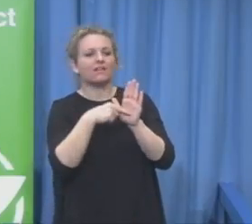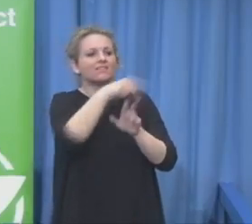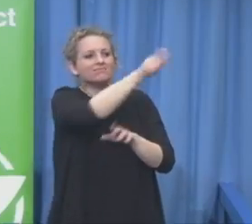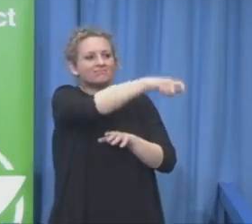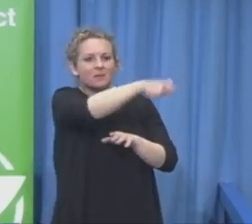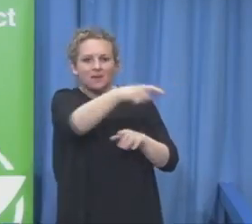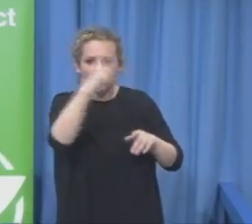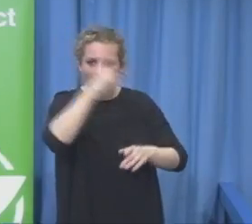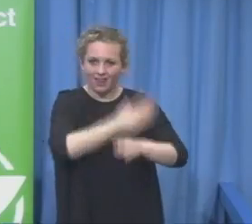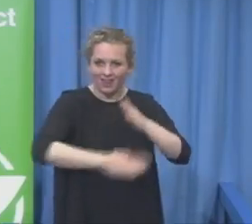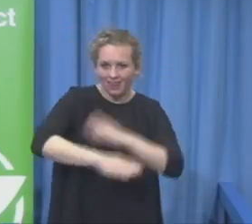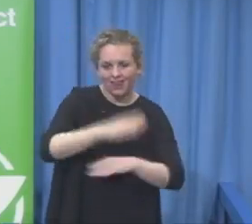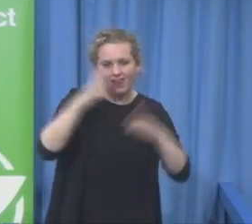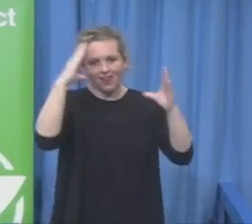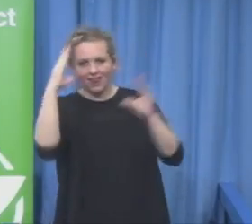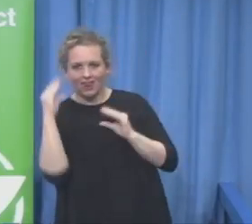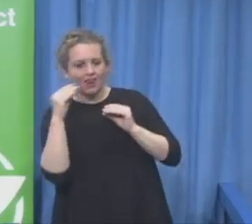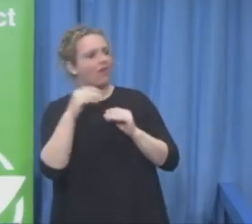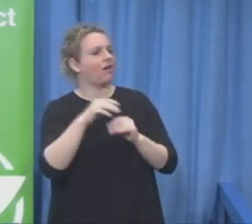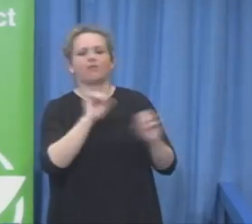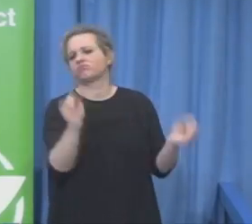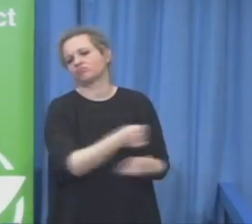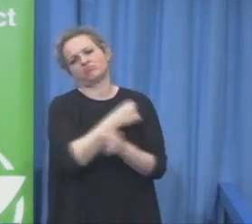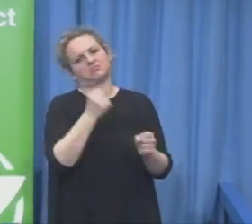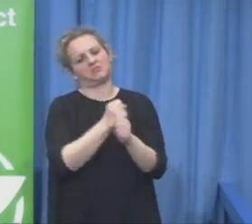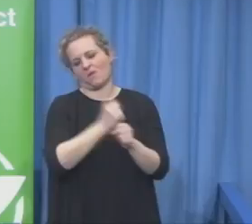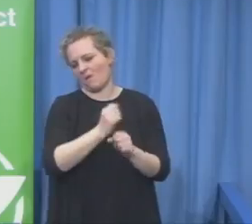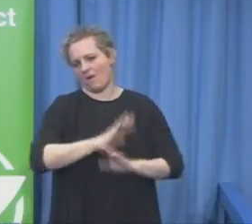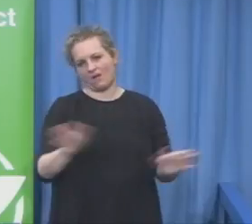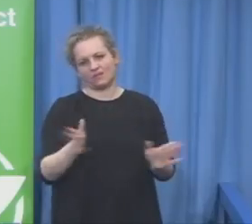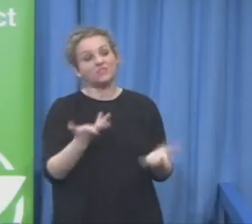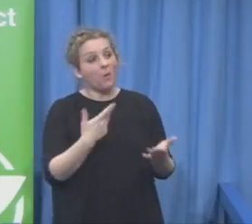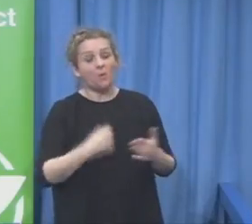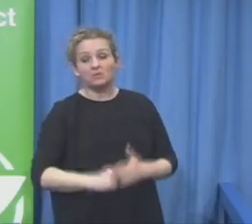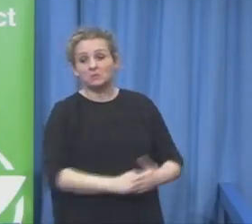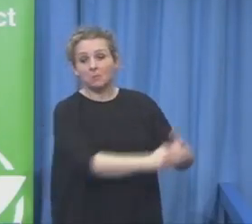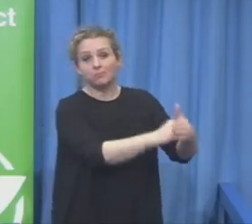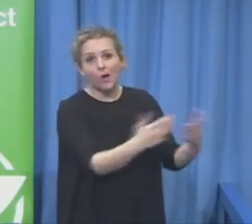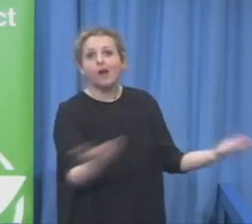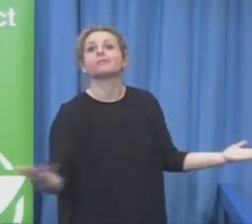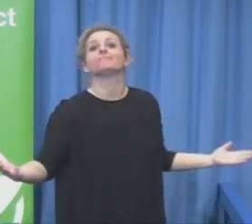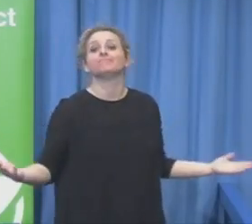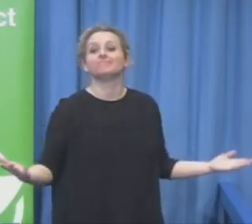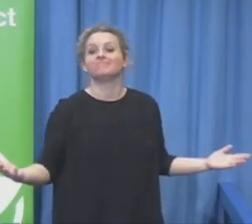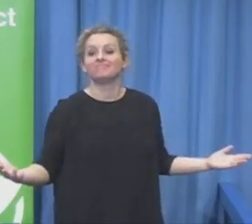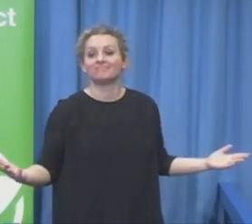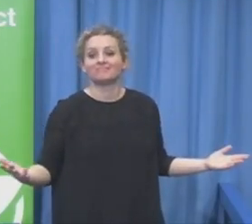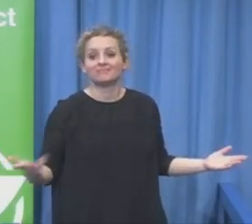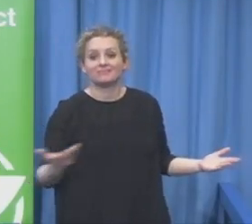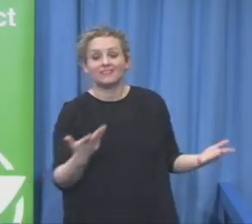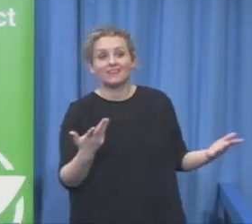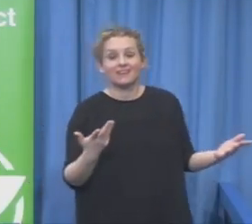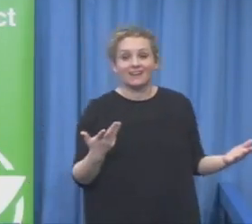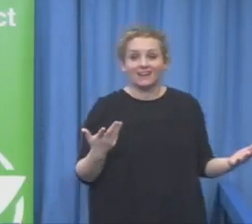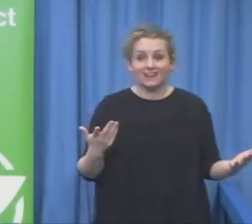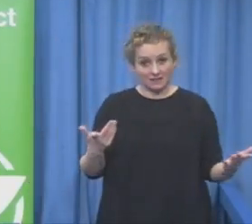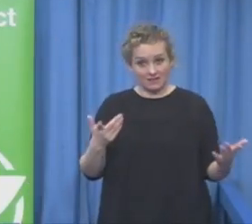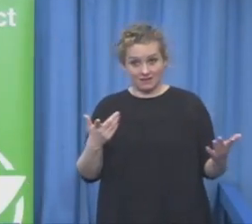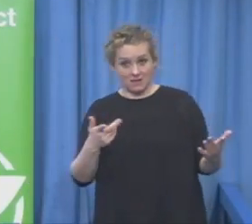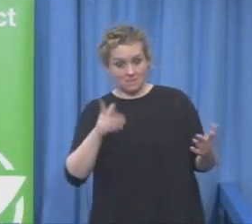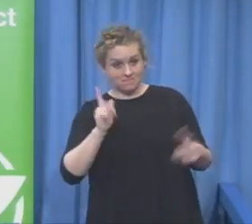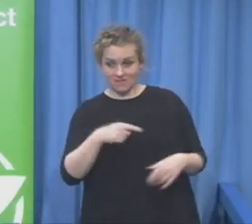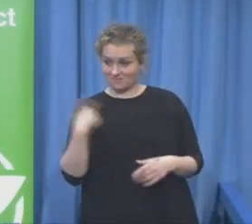something called occupational therapy. So it is still the medical model in there.